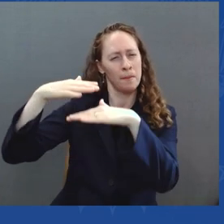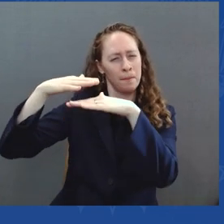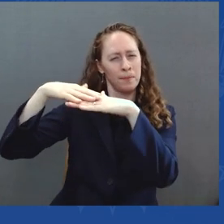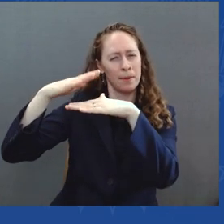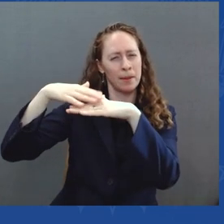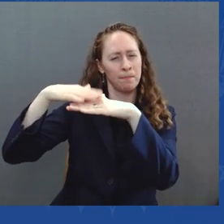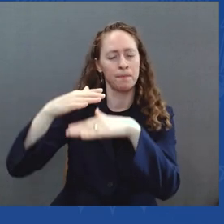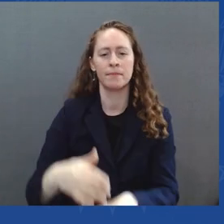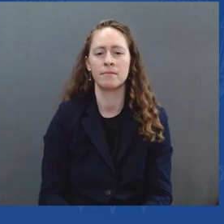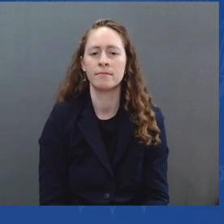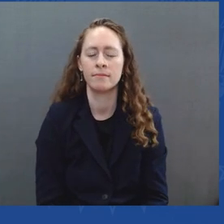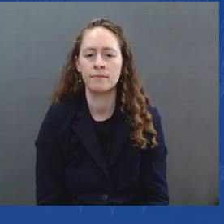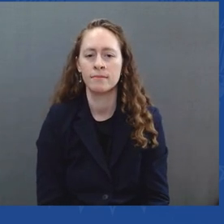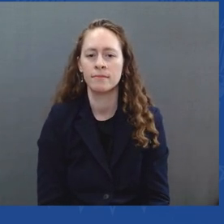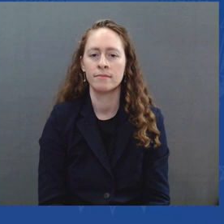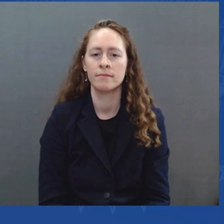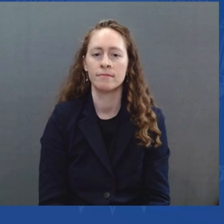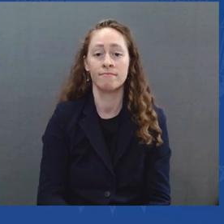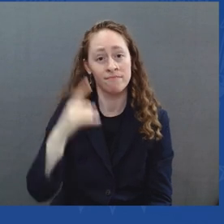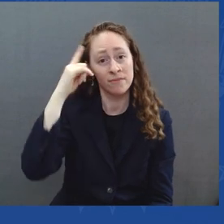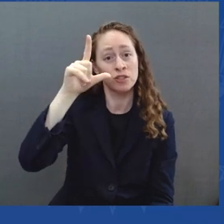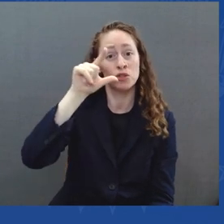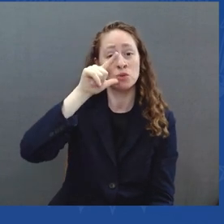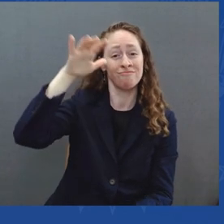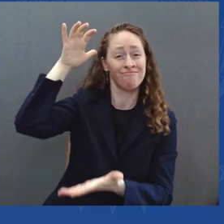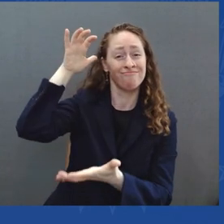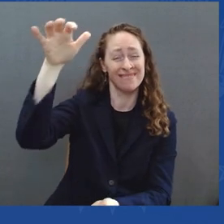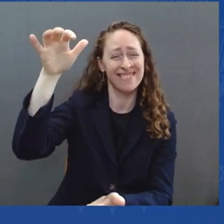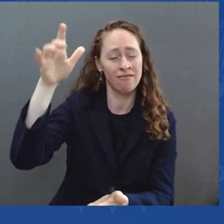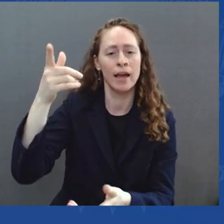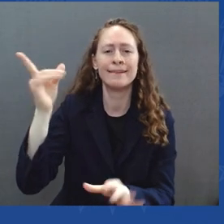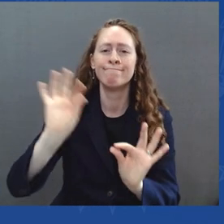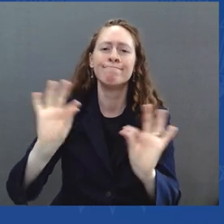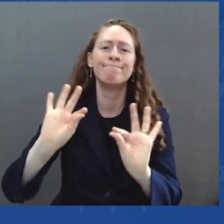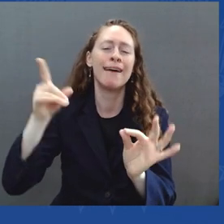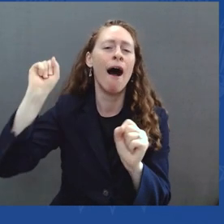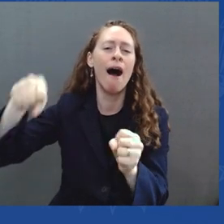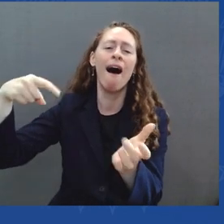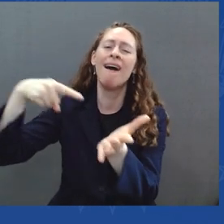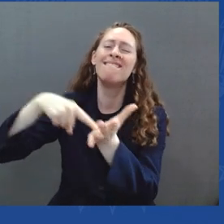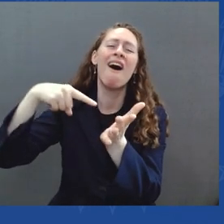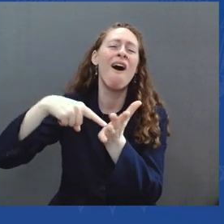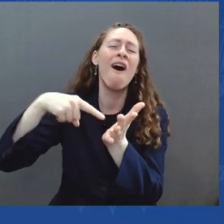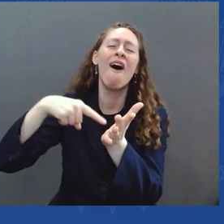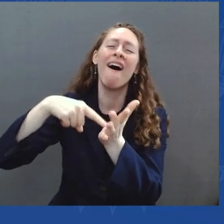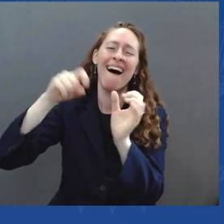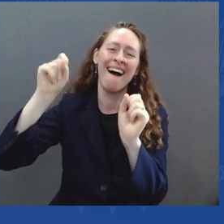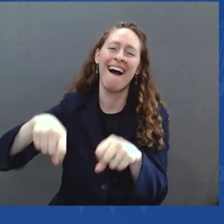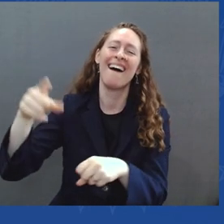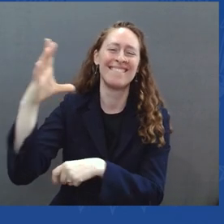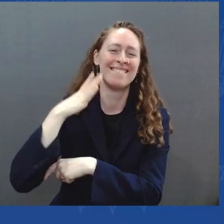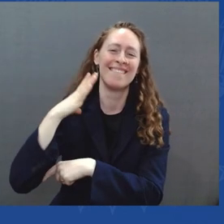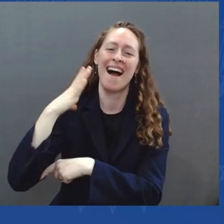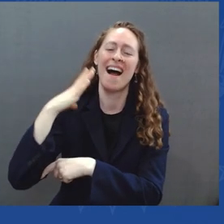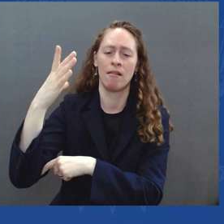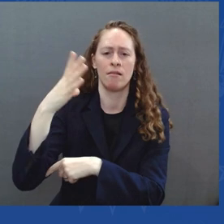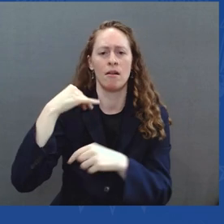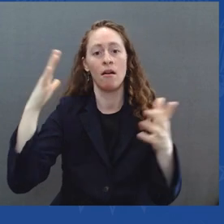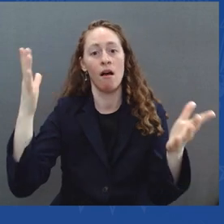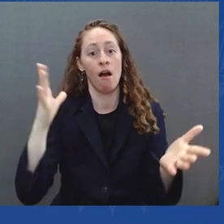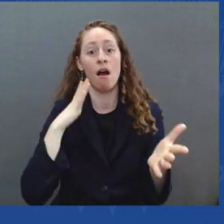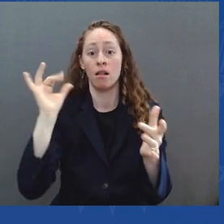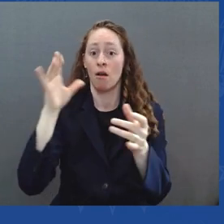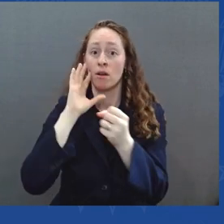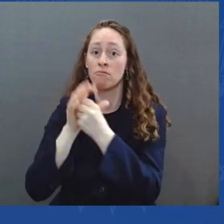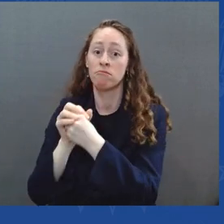Billionaire minimum tax is fair. And here's the deal. It raises $360 billion that can be used